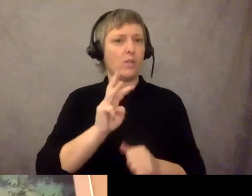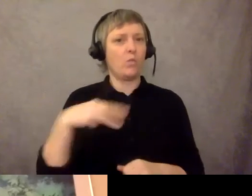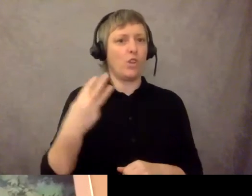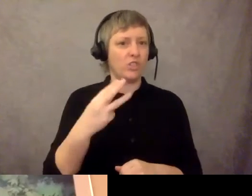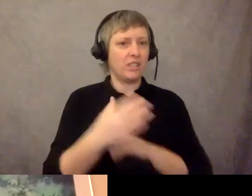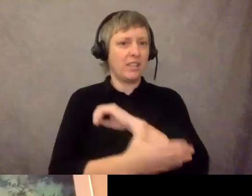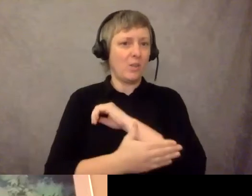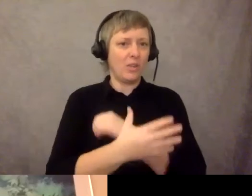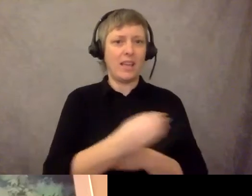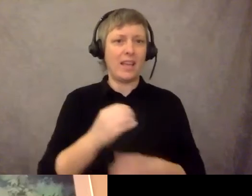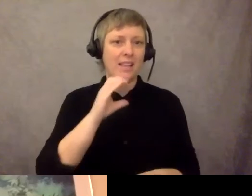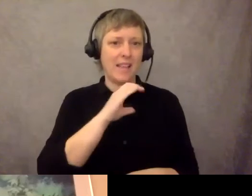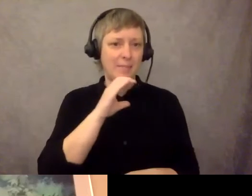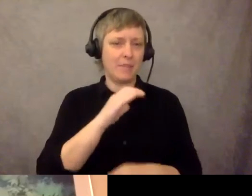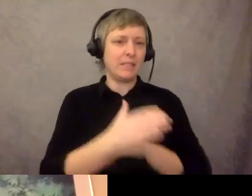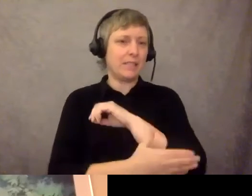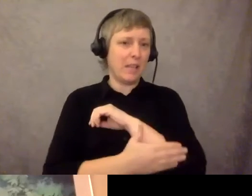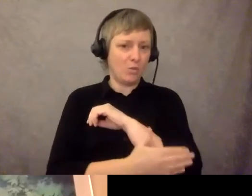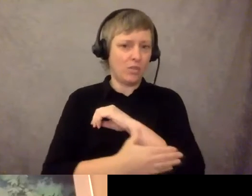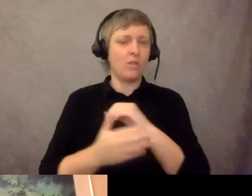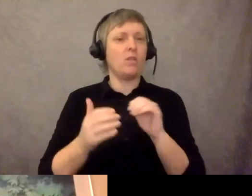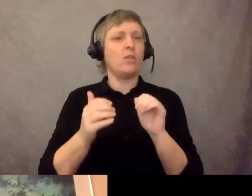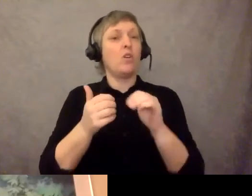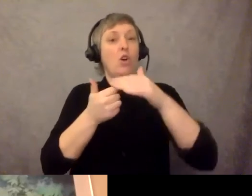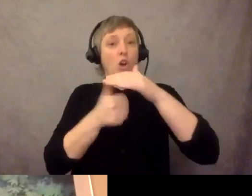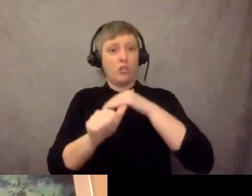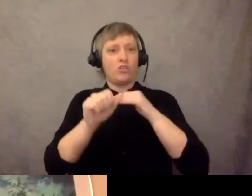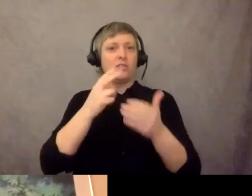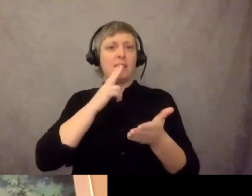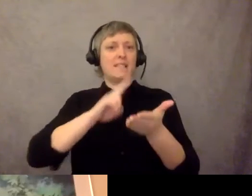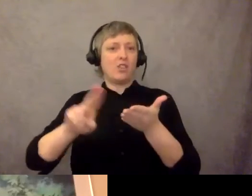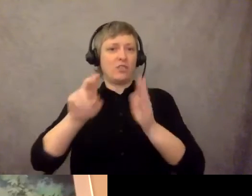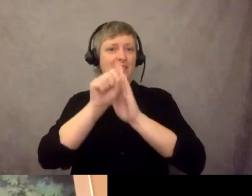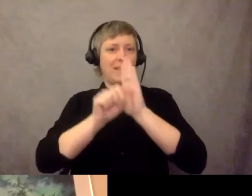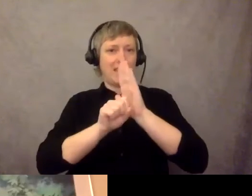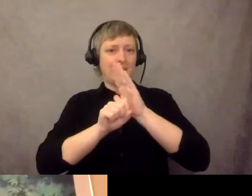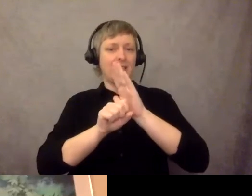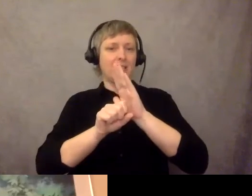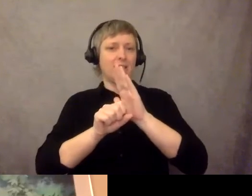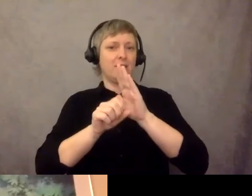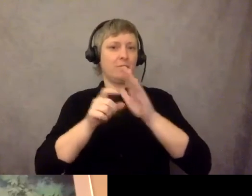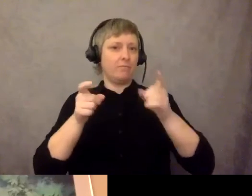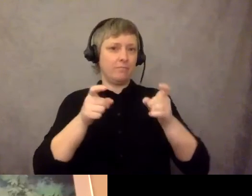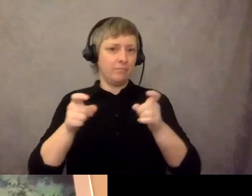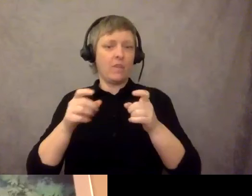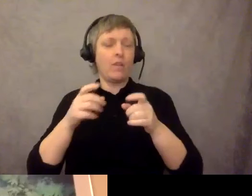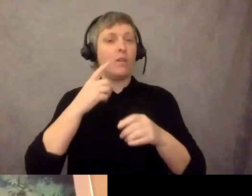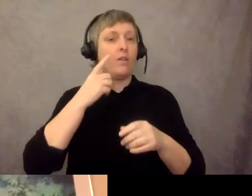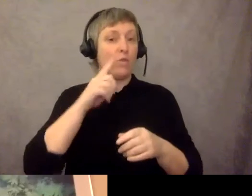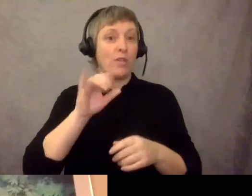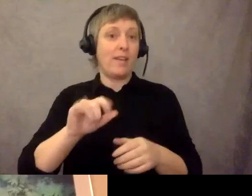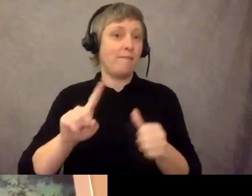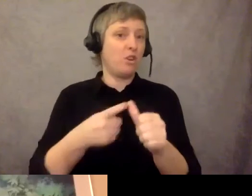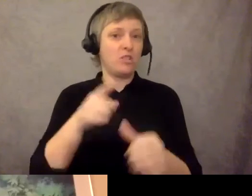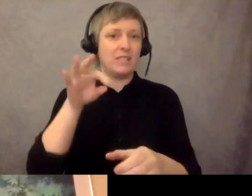State to enter into agreements to administer that first election in November but, but should the